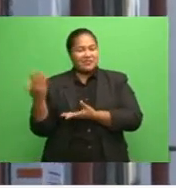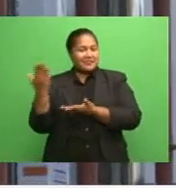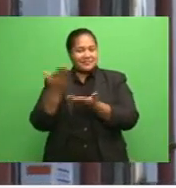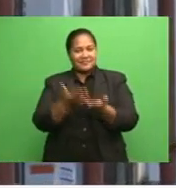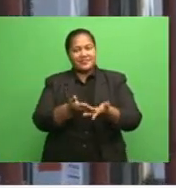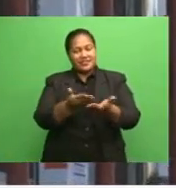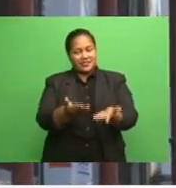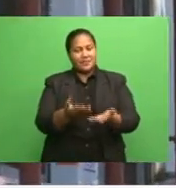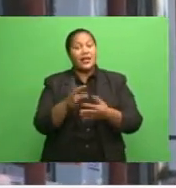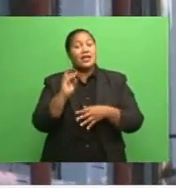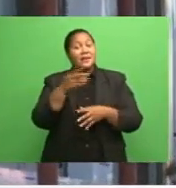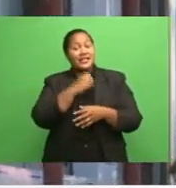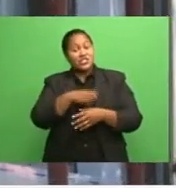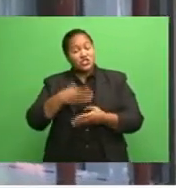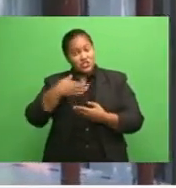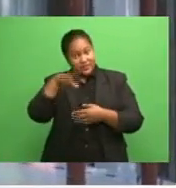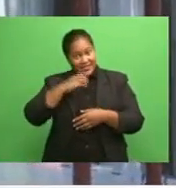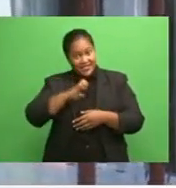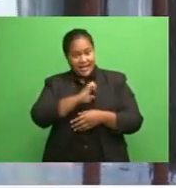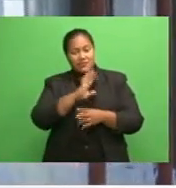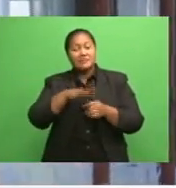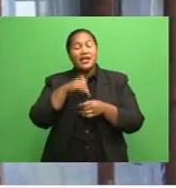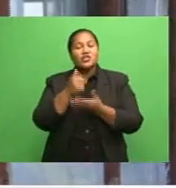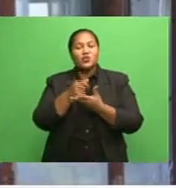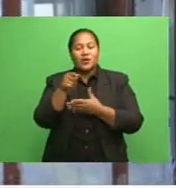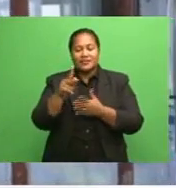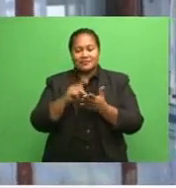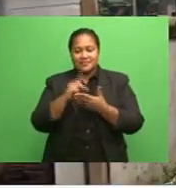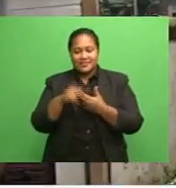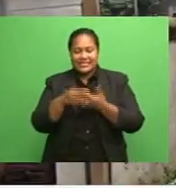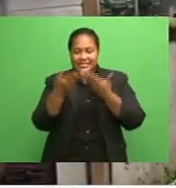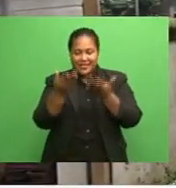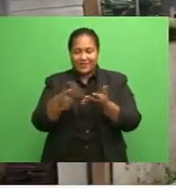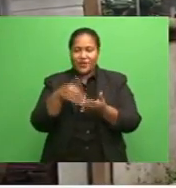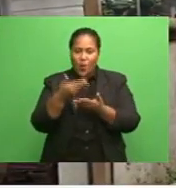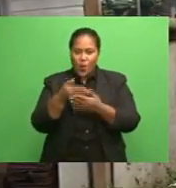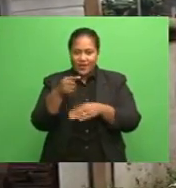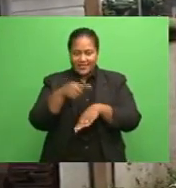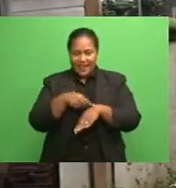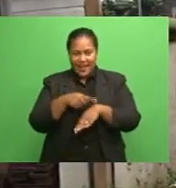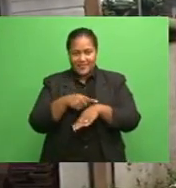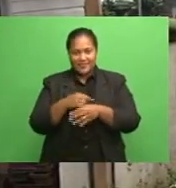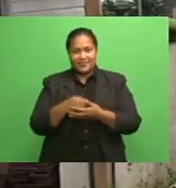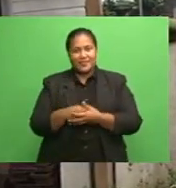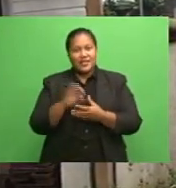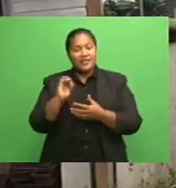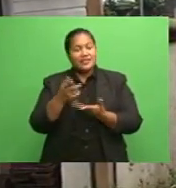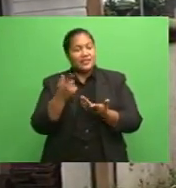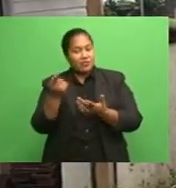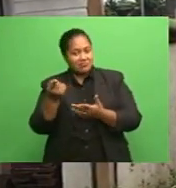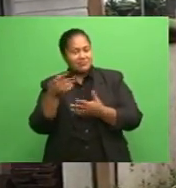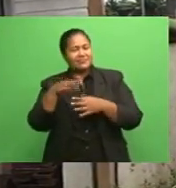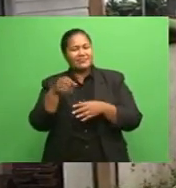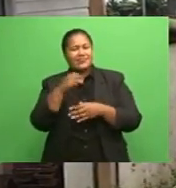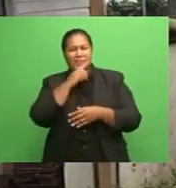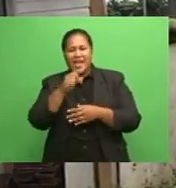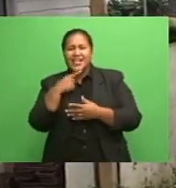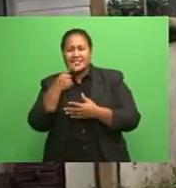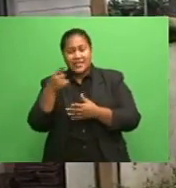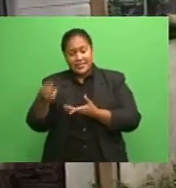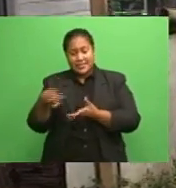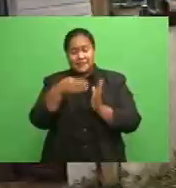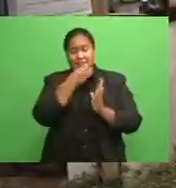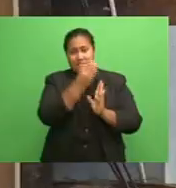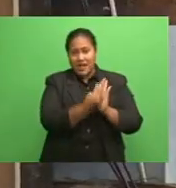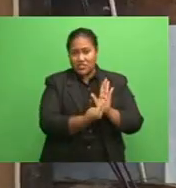executive says this will ensure the projects are handled timely and efficiently. Gordon Jenkins says this budget will provide